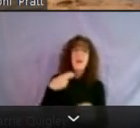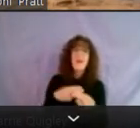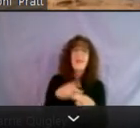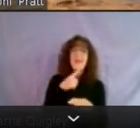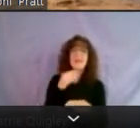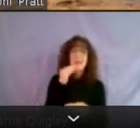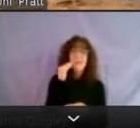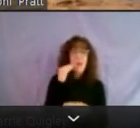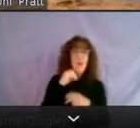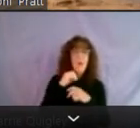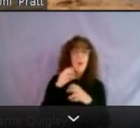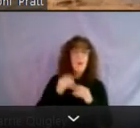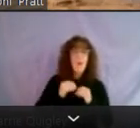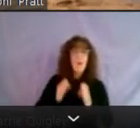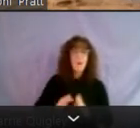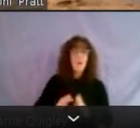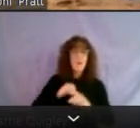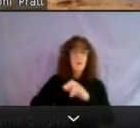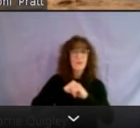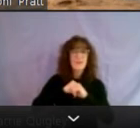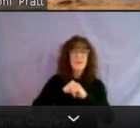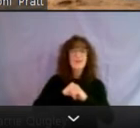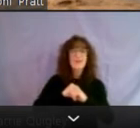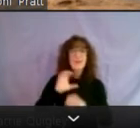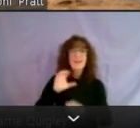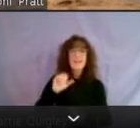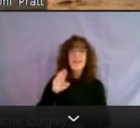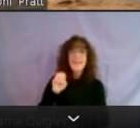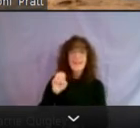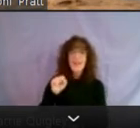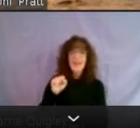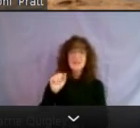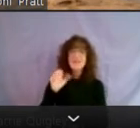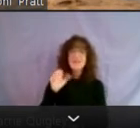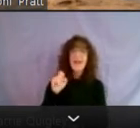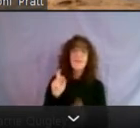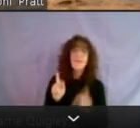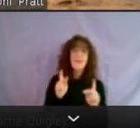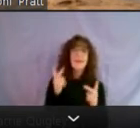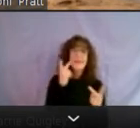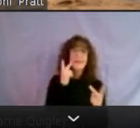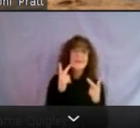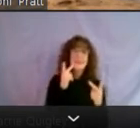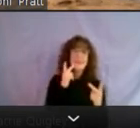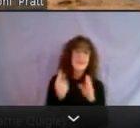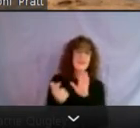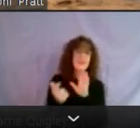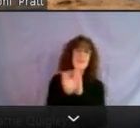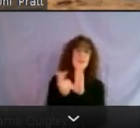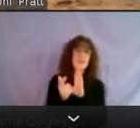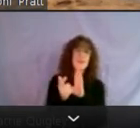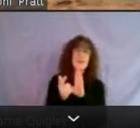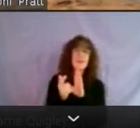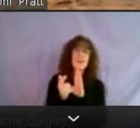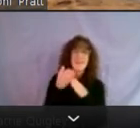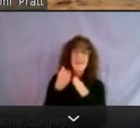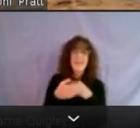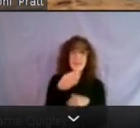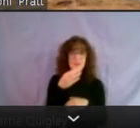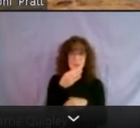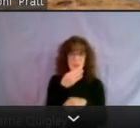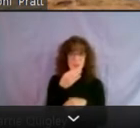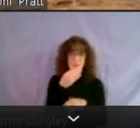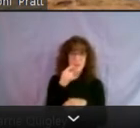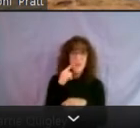homeowner protections in the cares act. Uh, so folks can see that there are, there is a moratorium that ends soon on